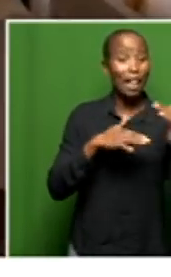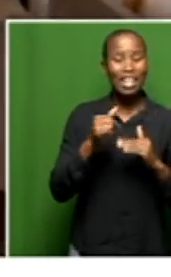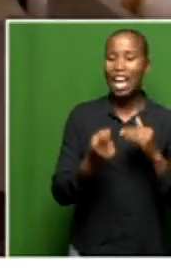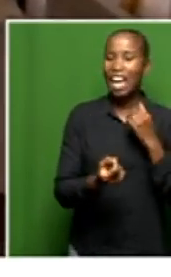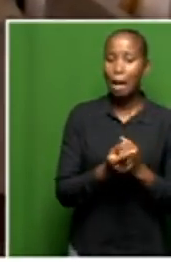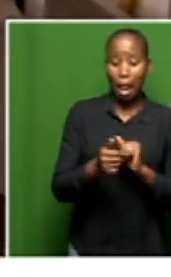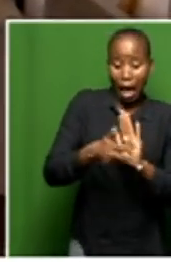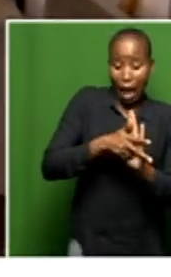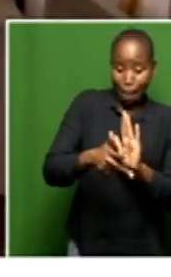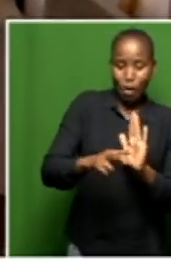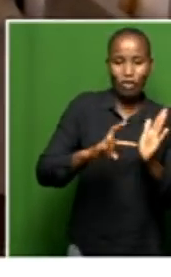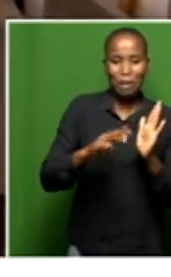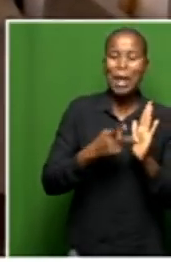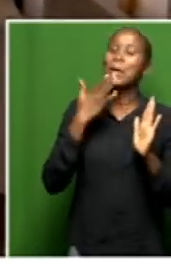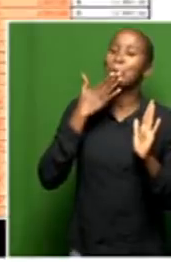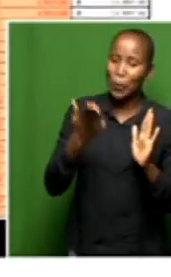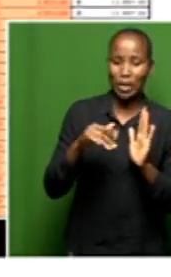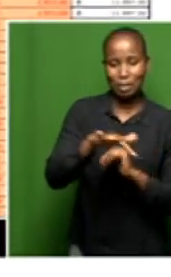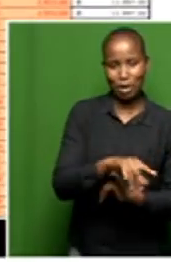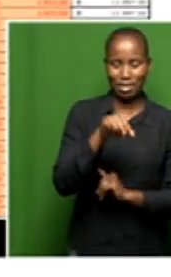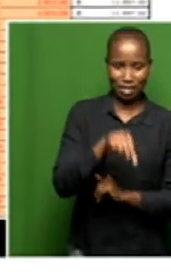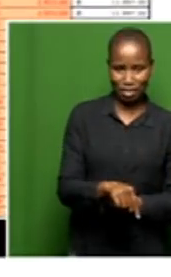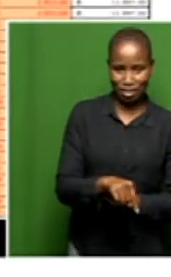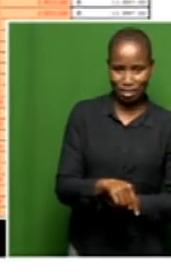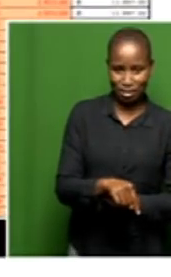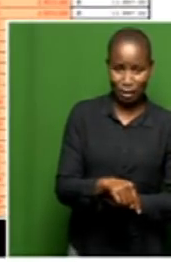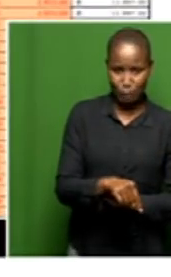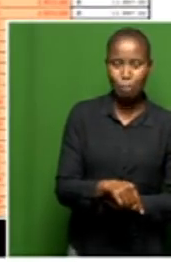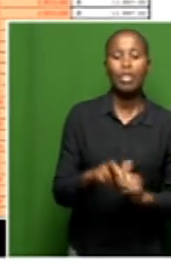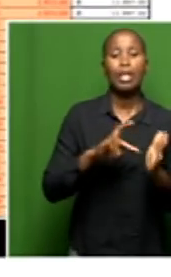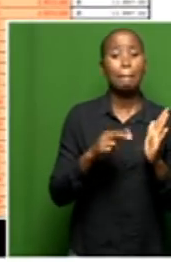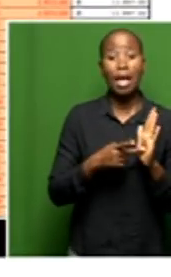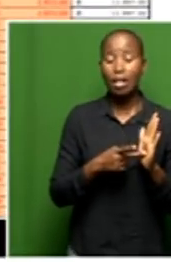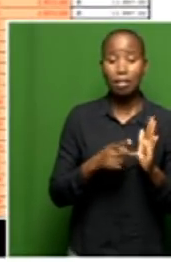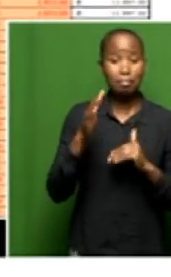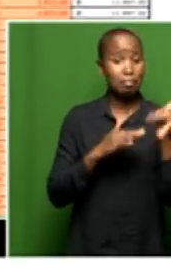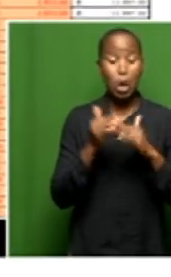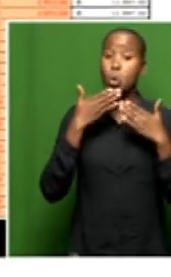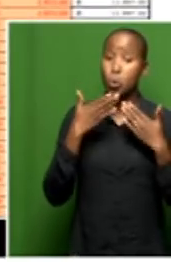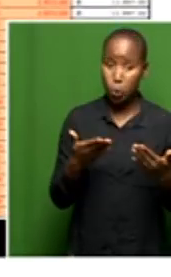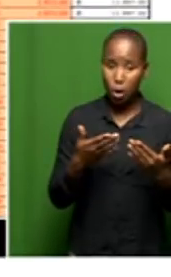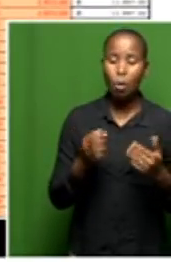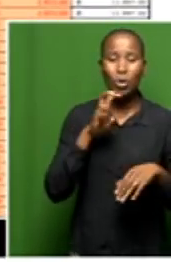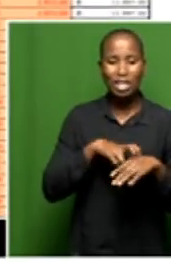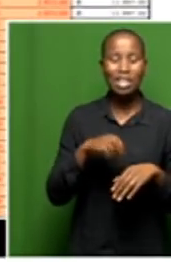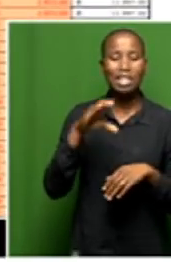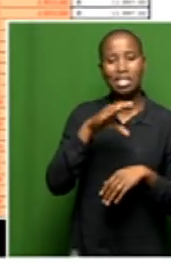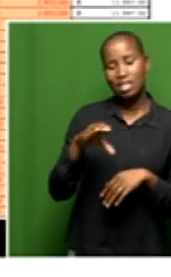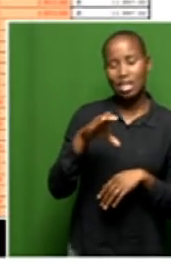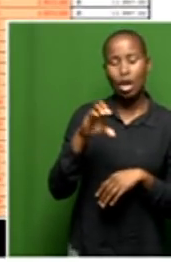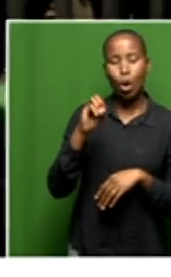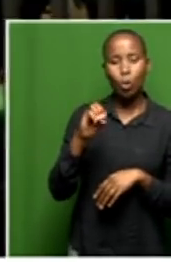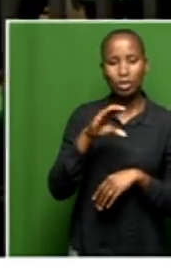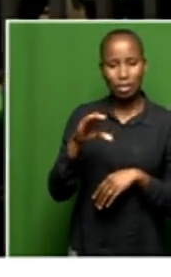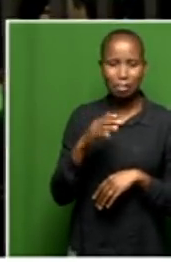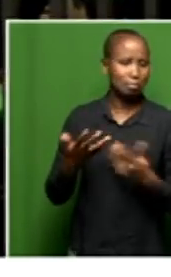none. So from there, you first now need approved building plans. Then you need COCs, a COC for the electrical instalments, which is